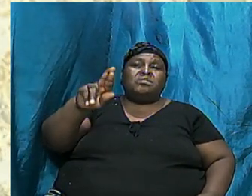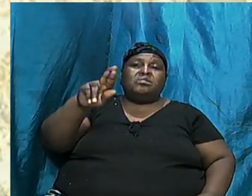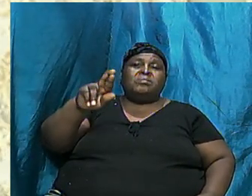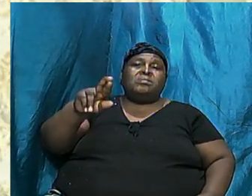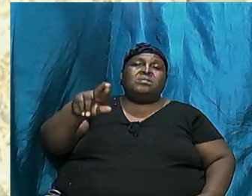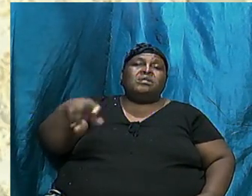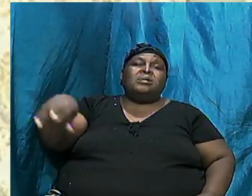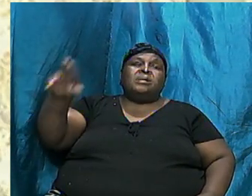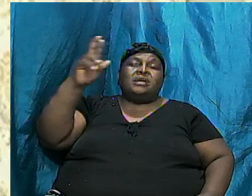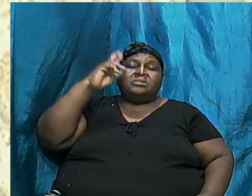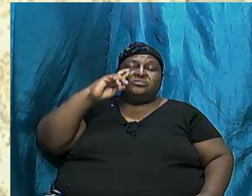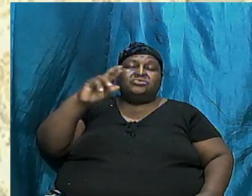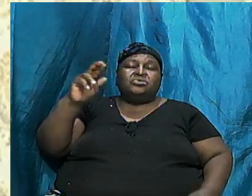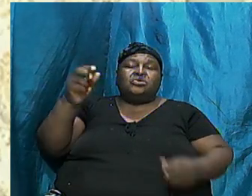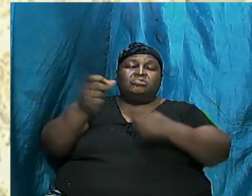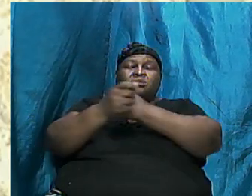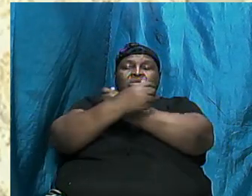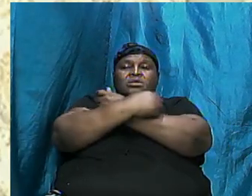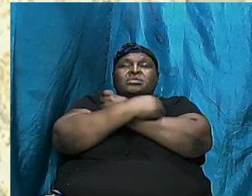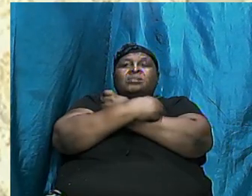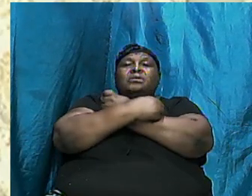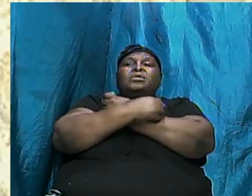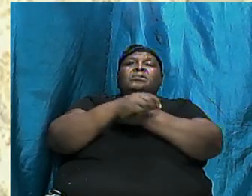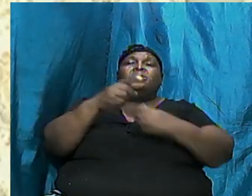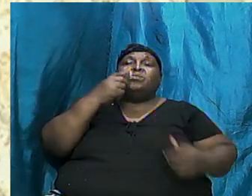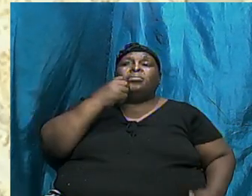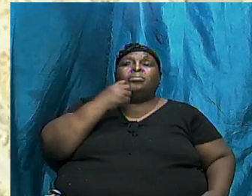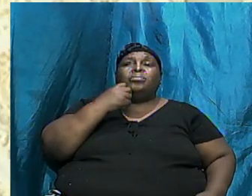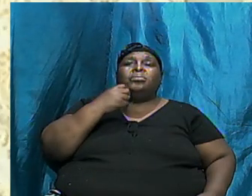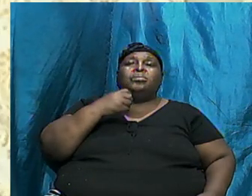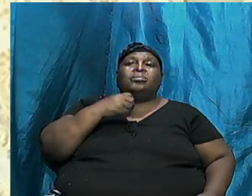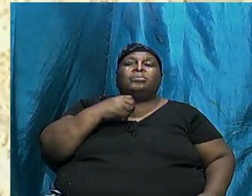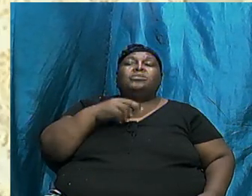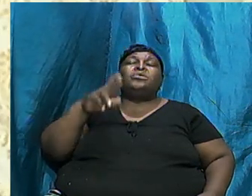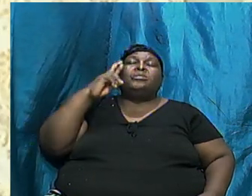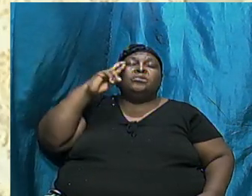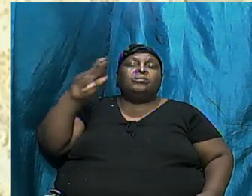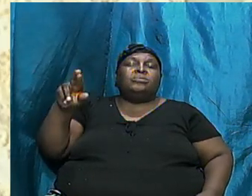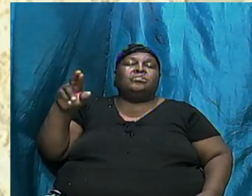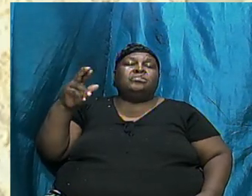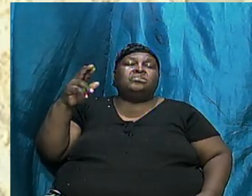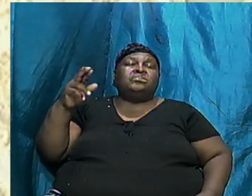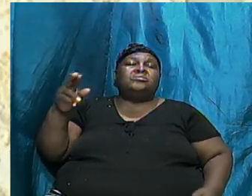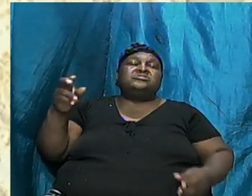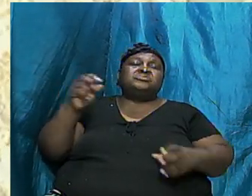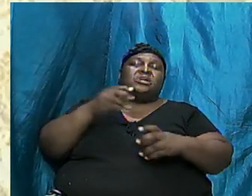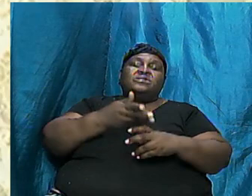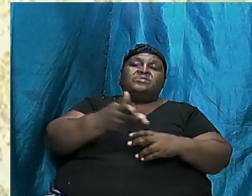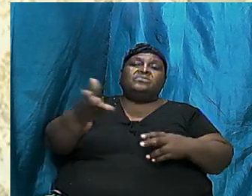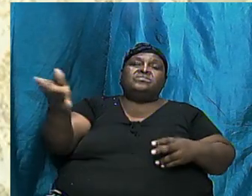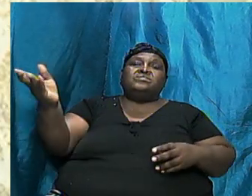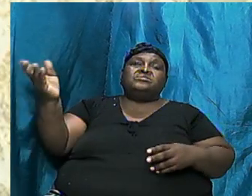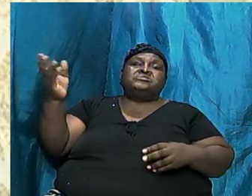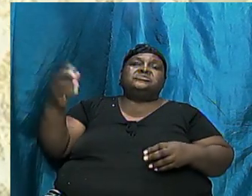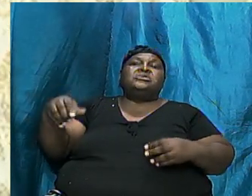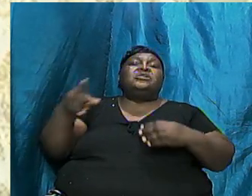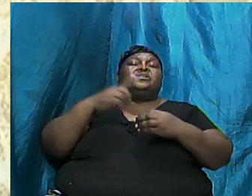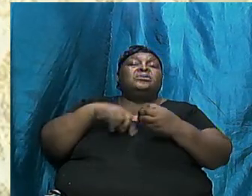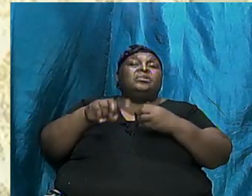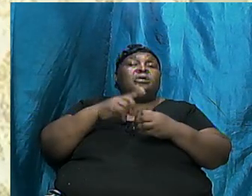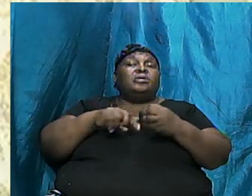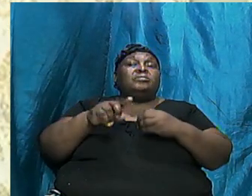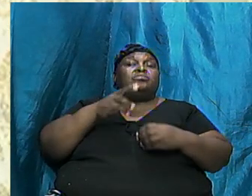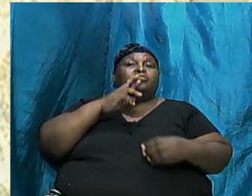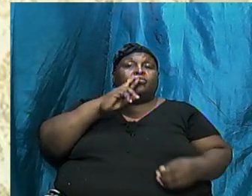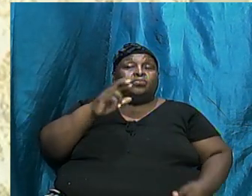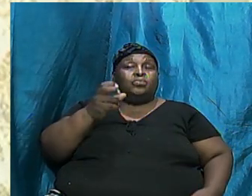is. We will show who present day Russia and those around the Caucasus mountains, who